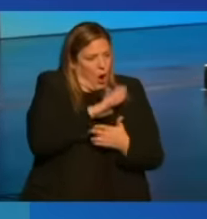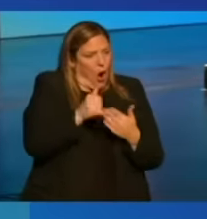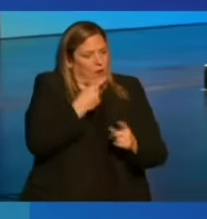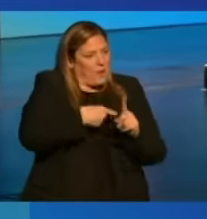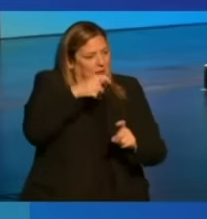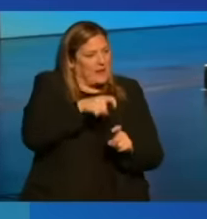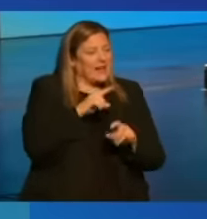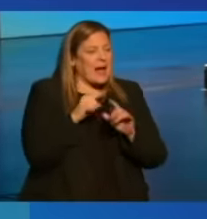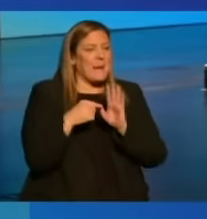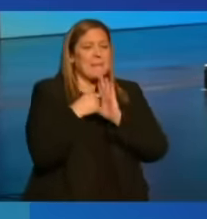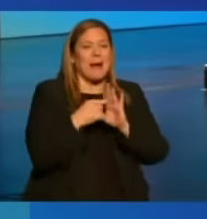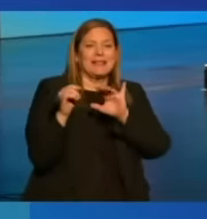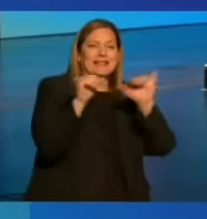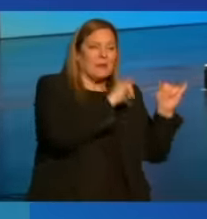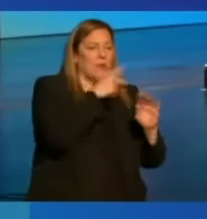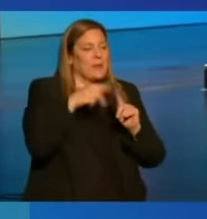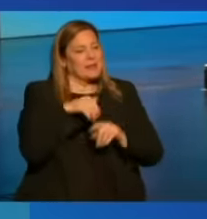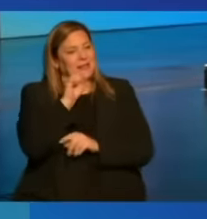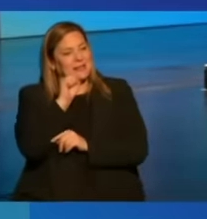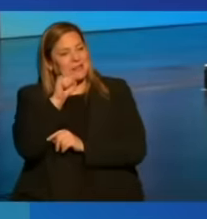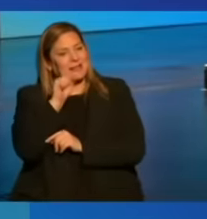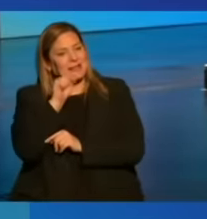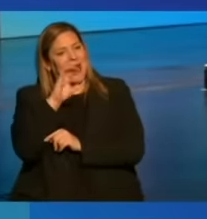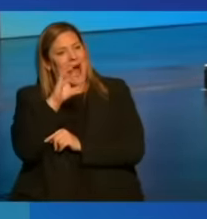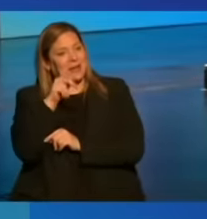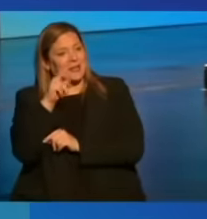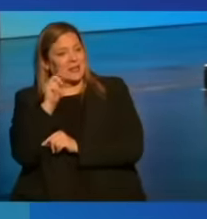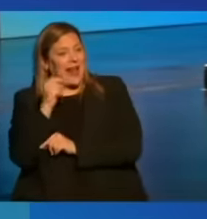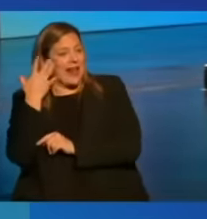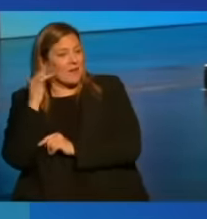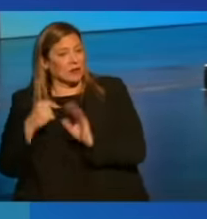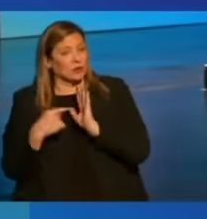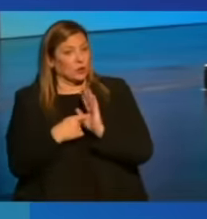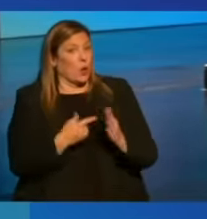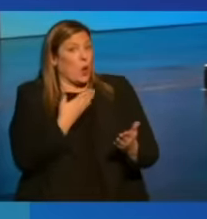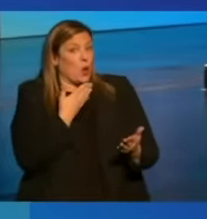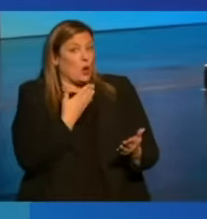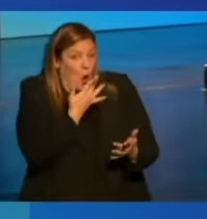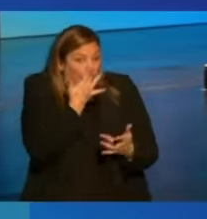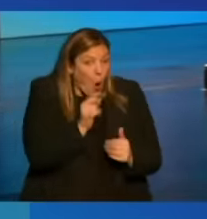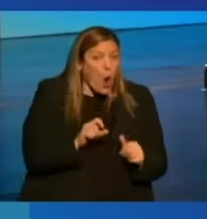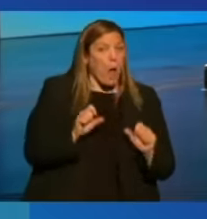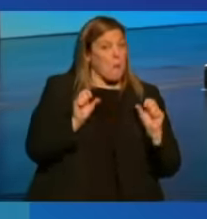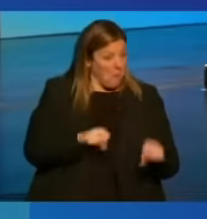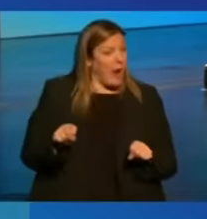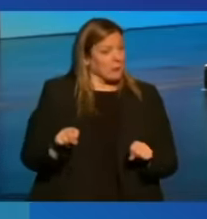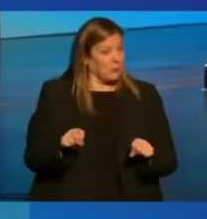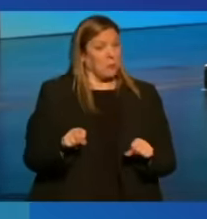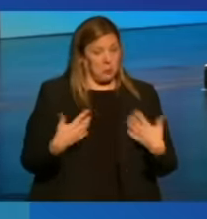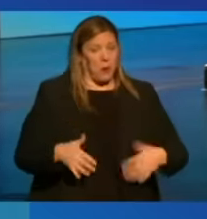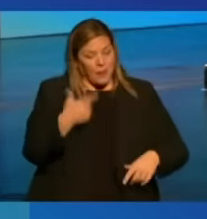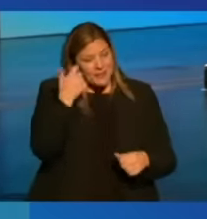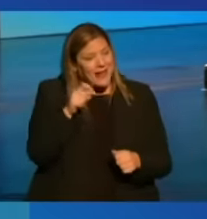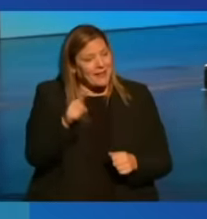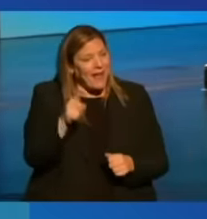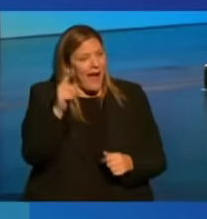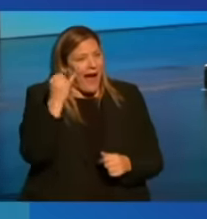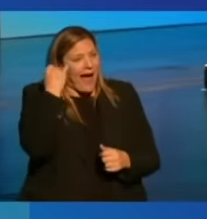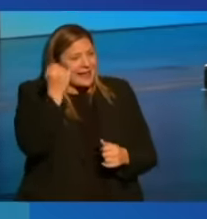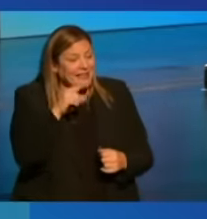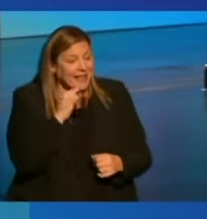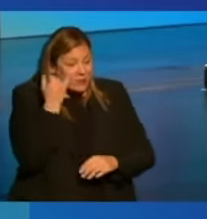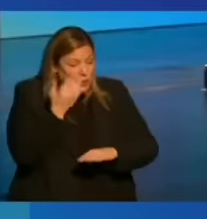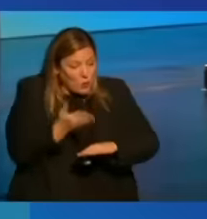after a similar program in Stockton, California. And it's showing early promise because the thesis is you